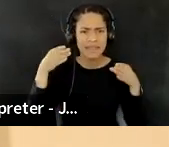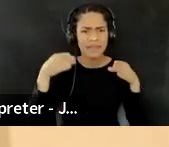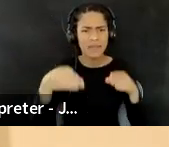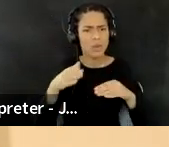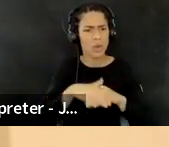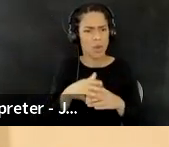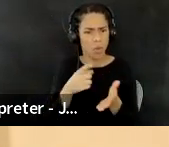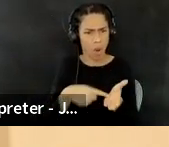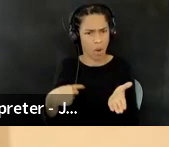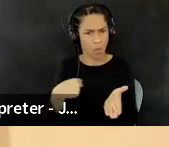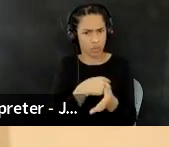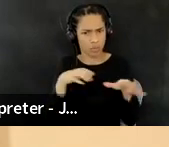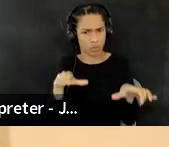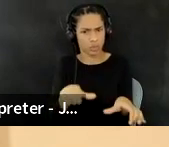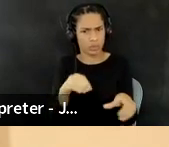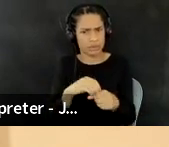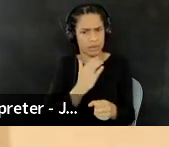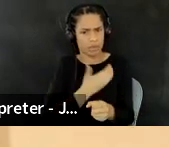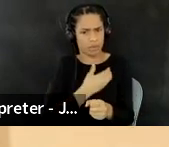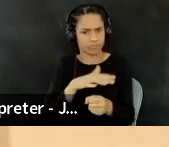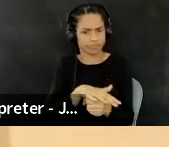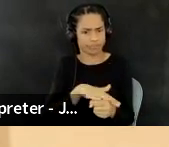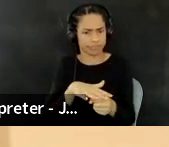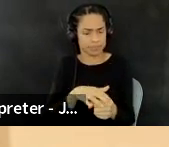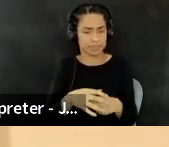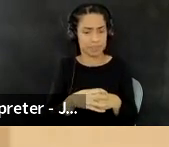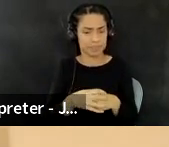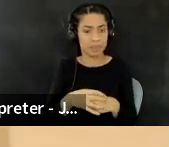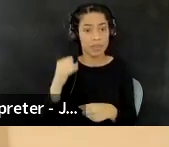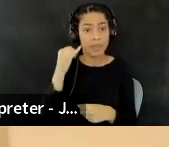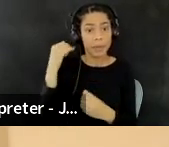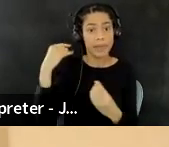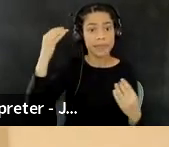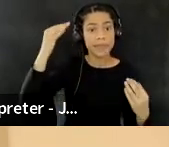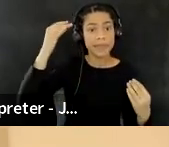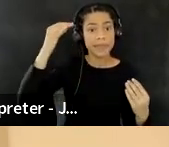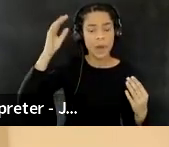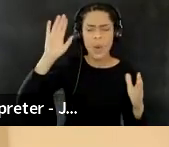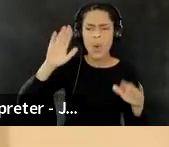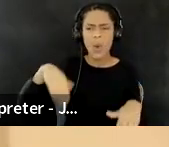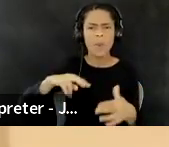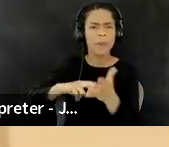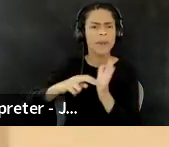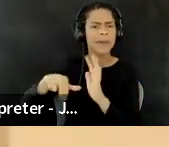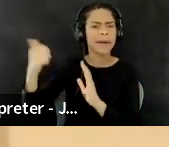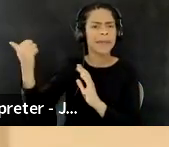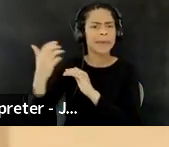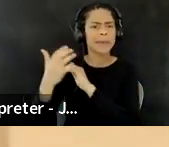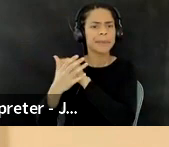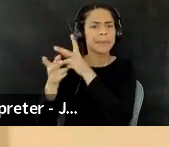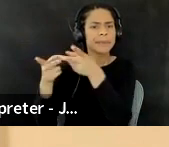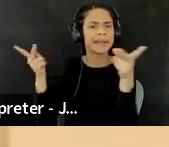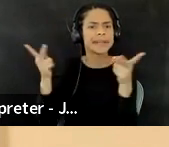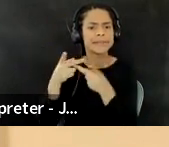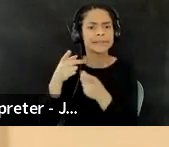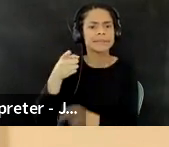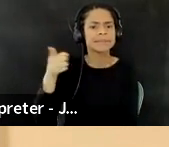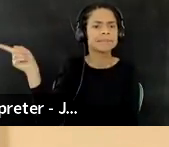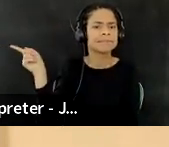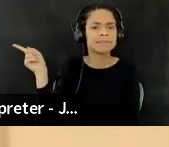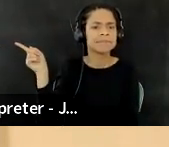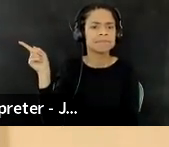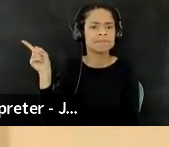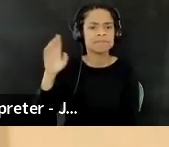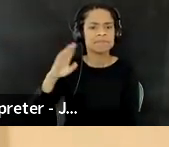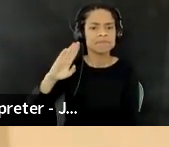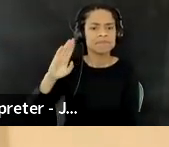in our locality. And it's a myth to think that, um, there aren't people in other places, um, across time that have